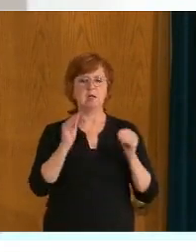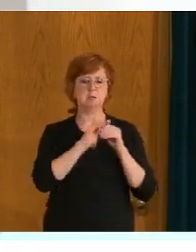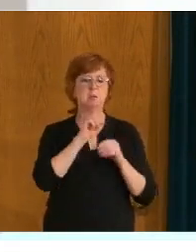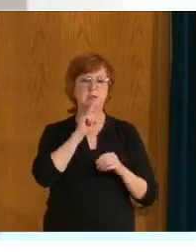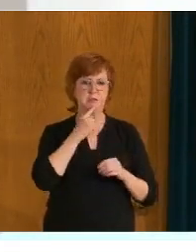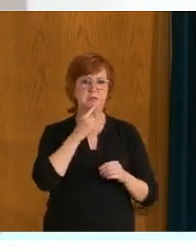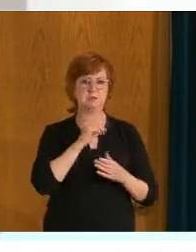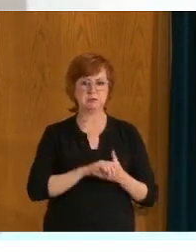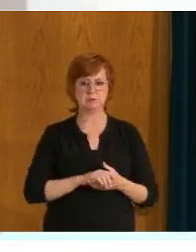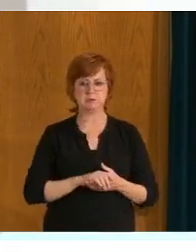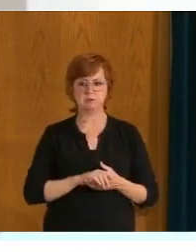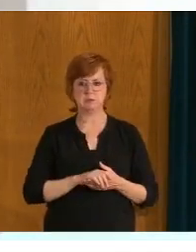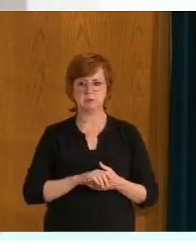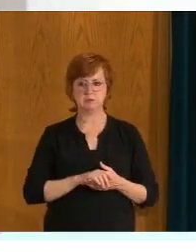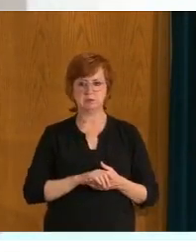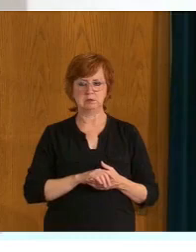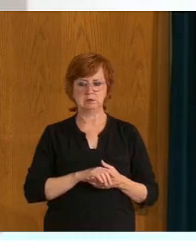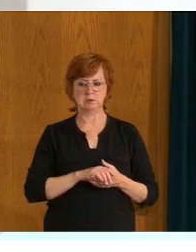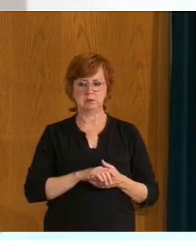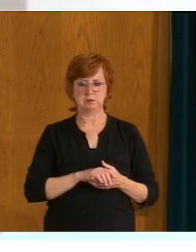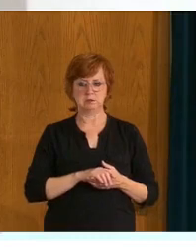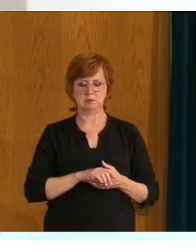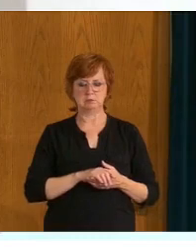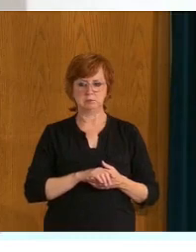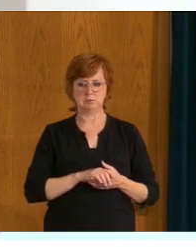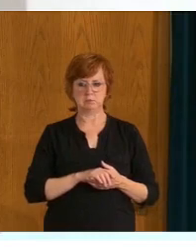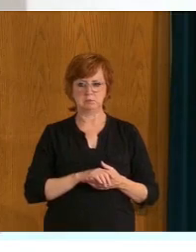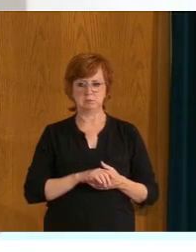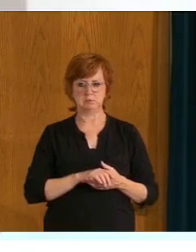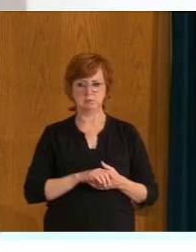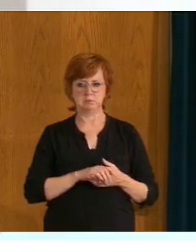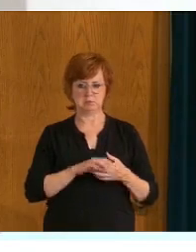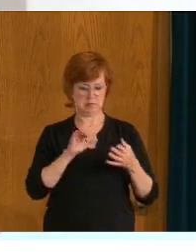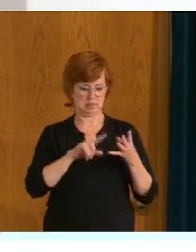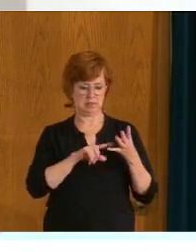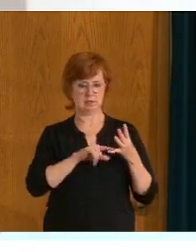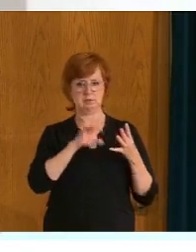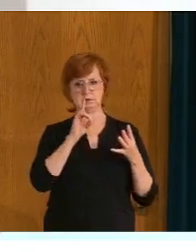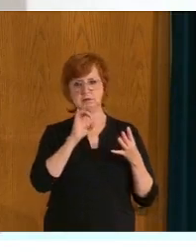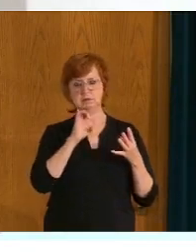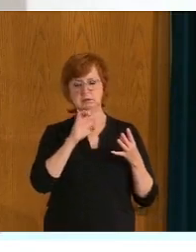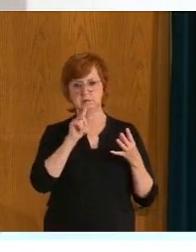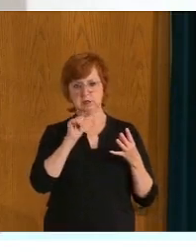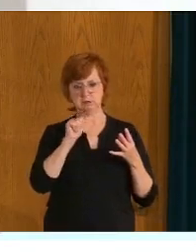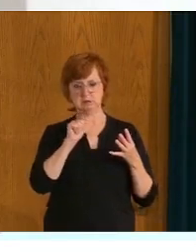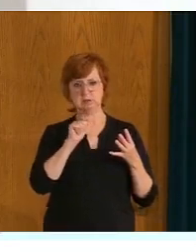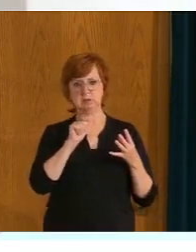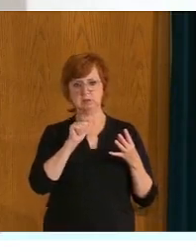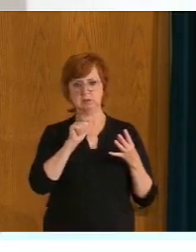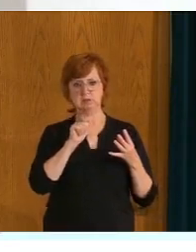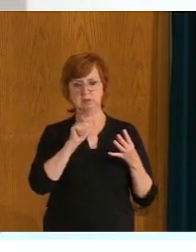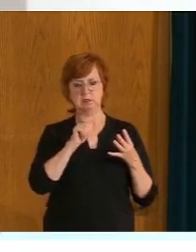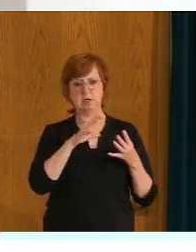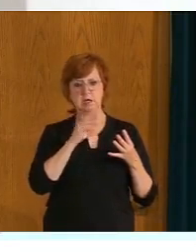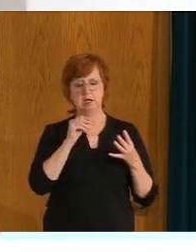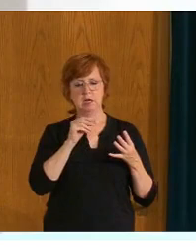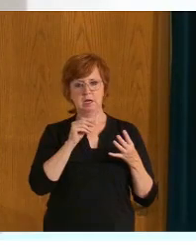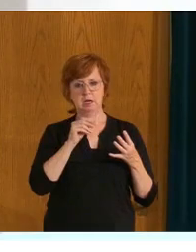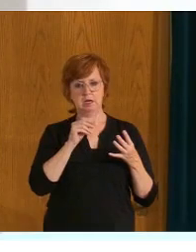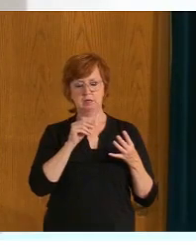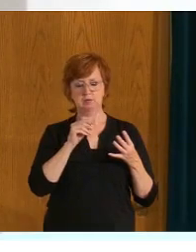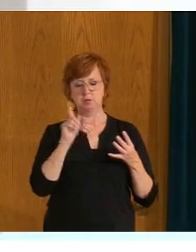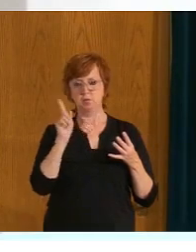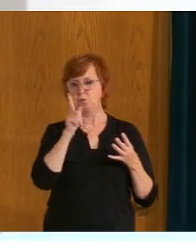which you did see with alpha in younger, uh, people and delta and younger people as well. And other parts of the world have, have been devastated by that.